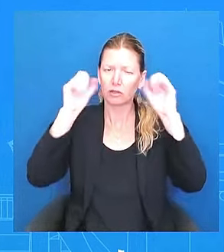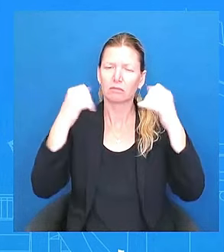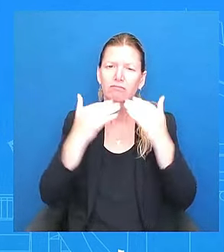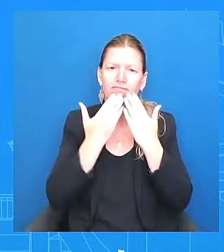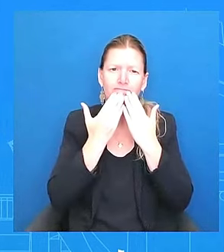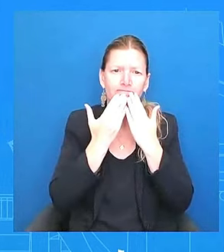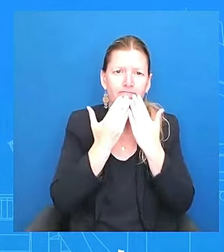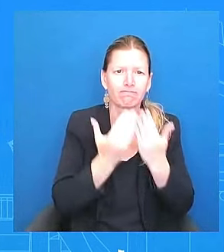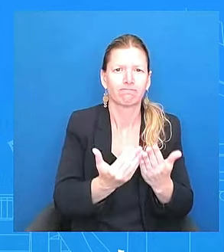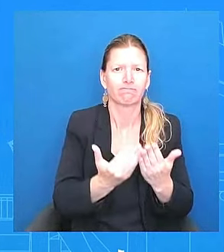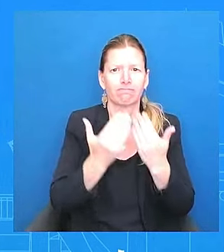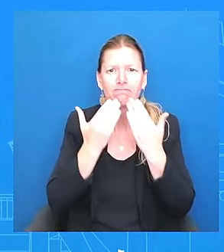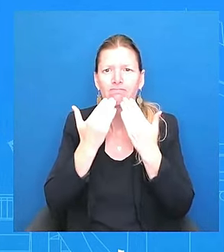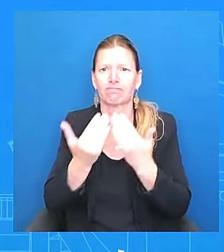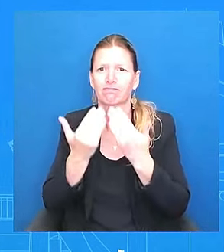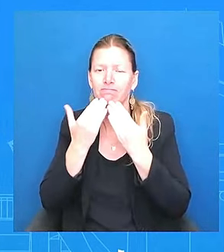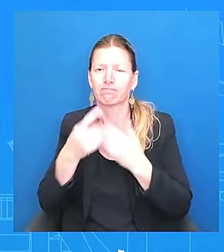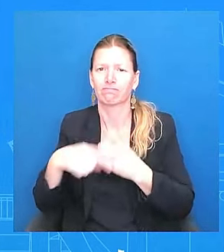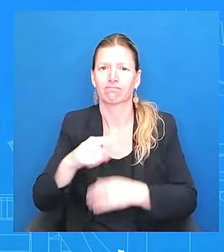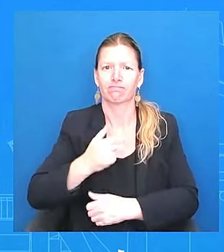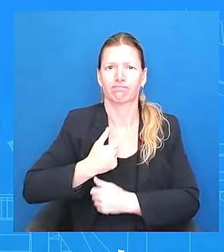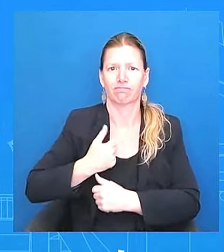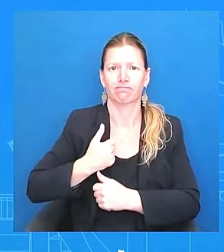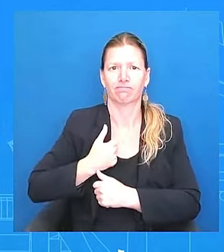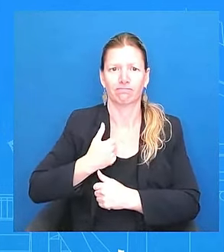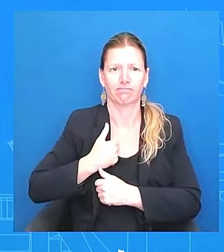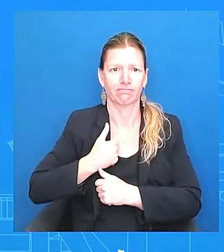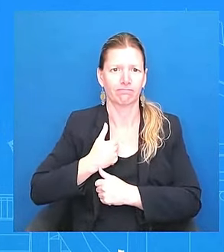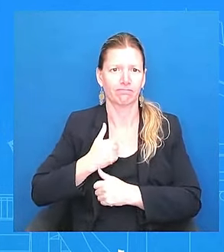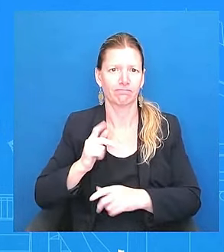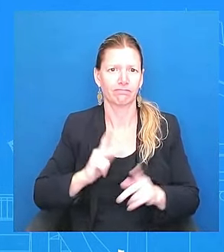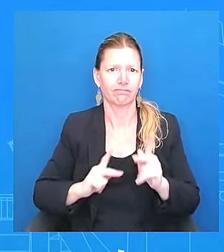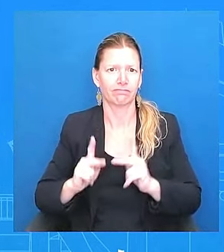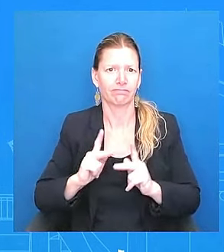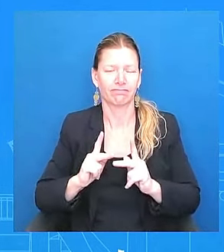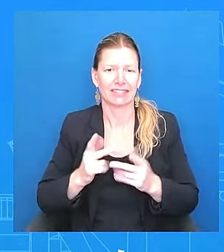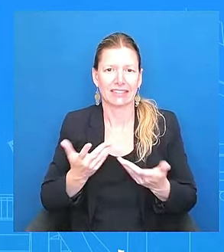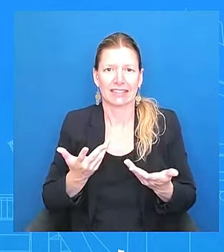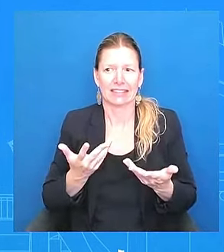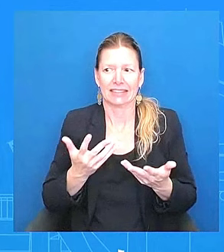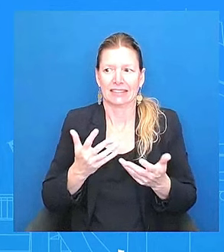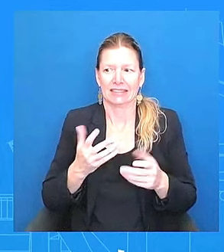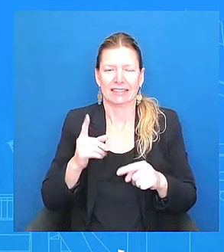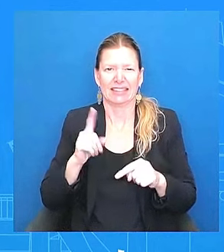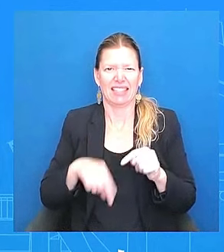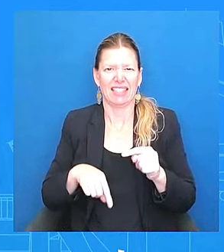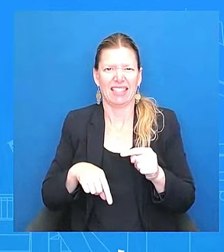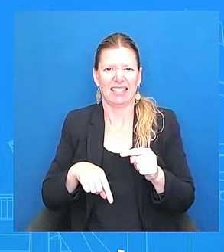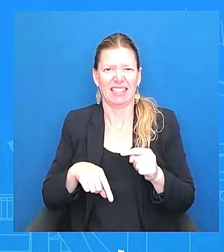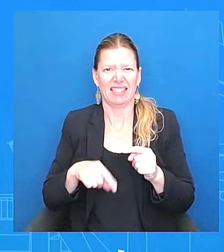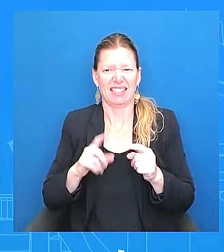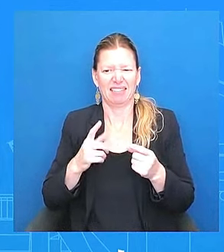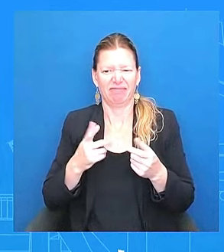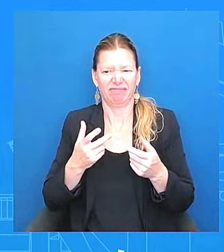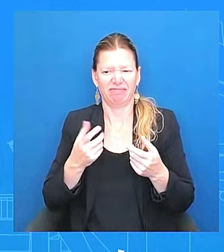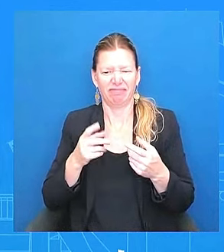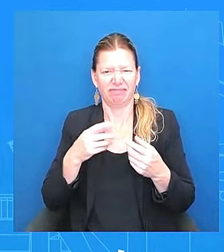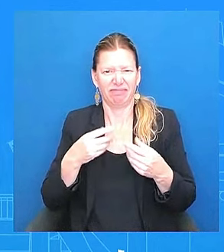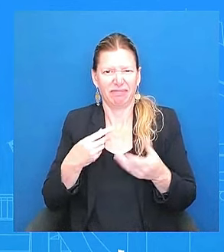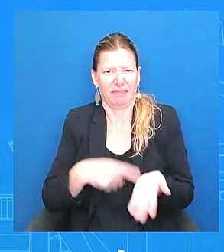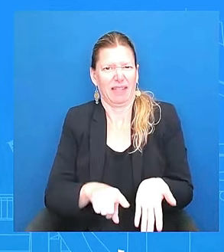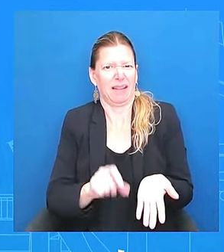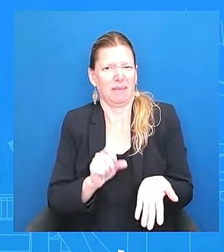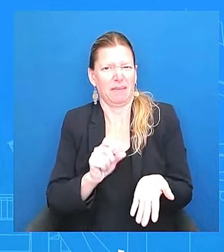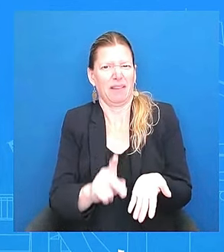them for their courage. But to your question, the president was making a comparison between how many service members have